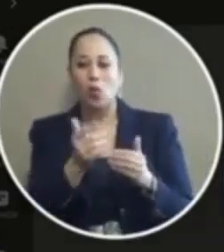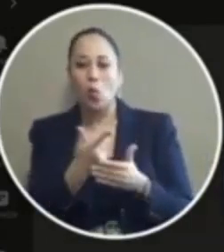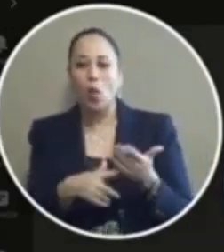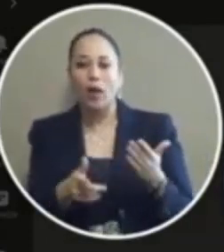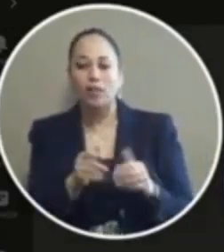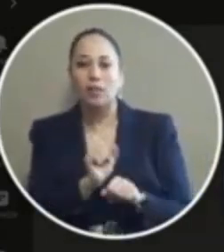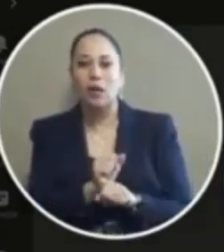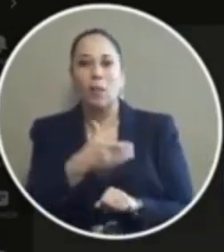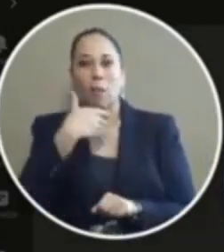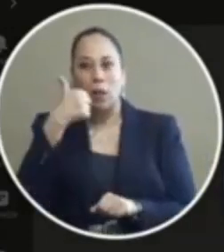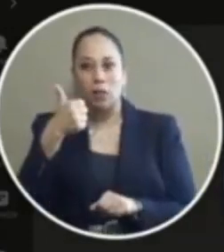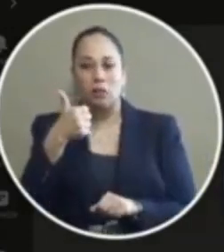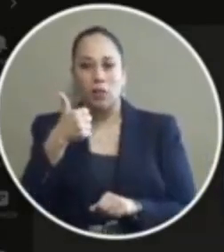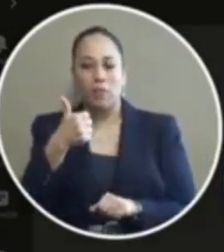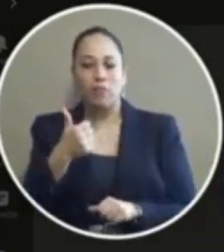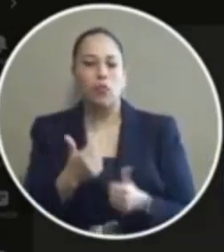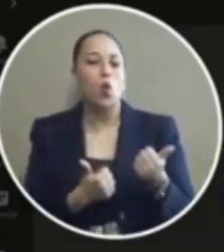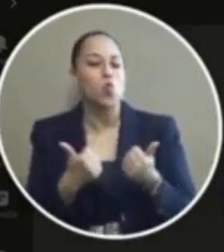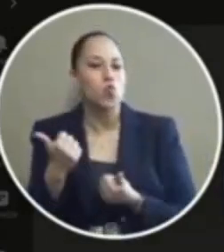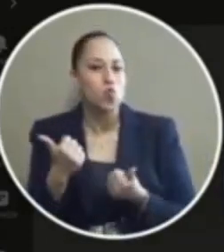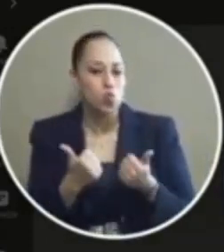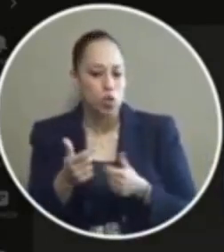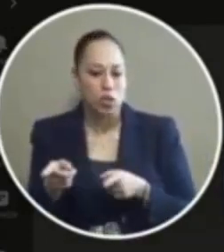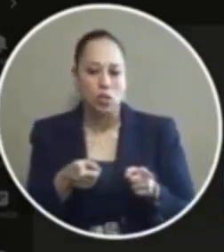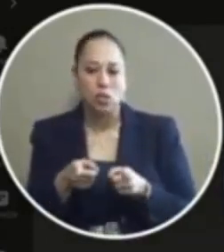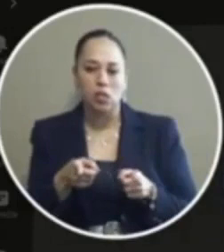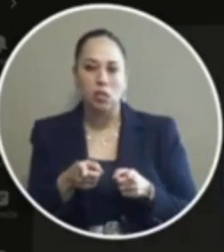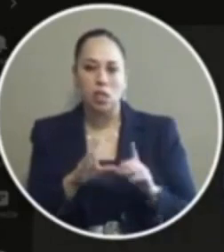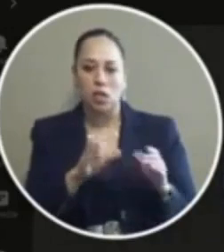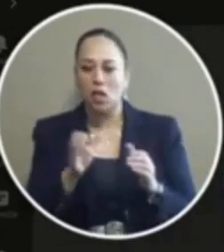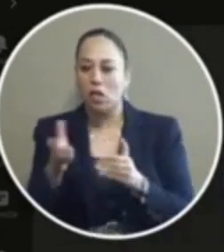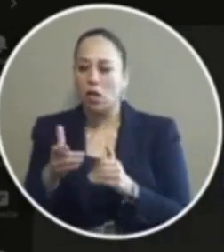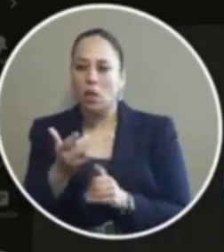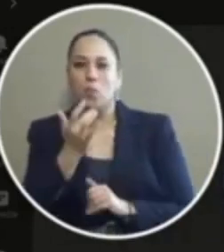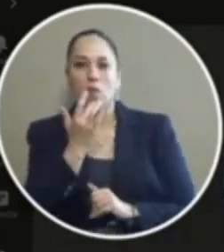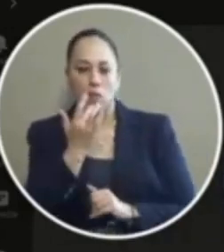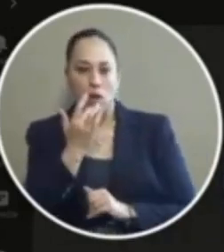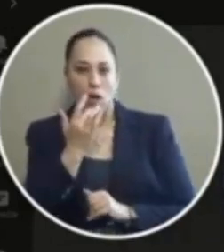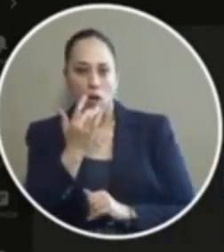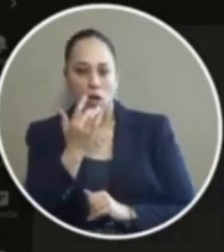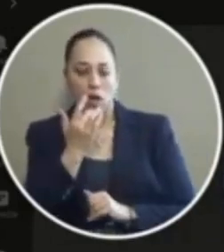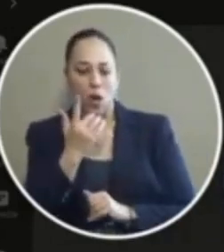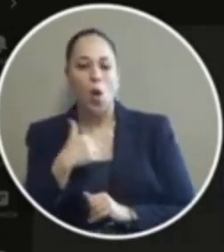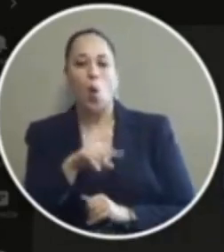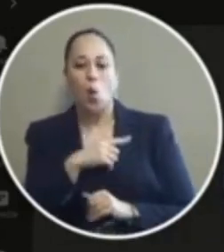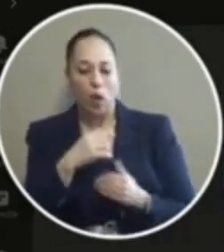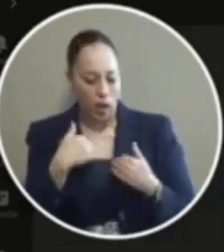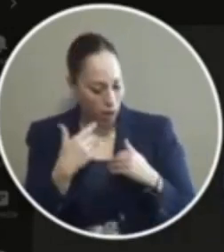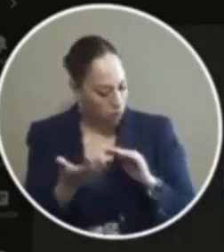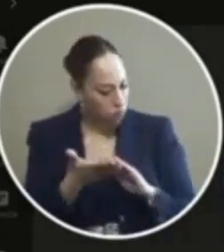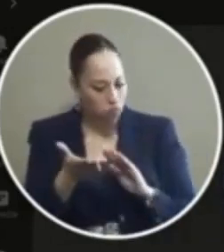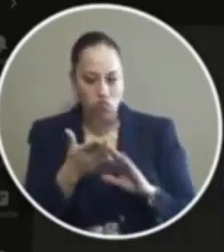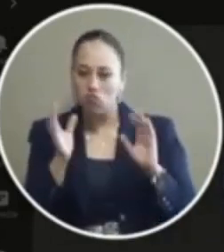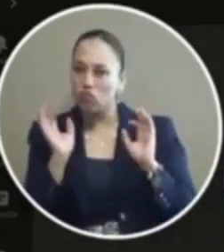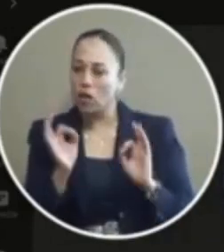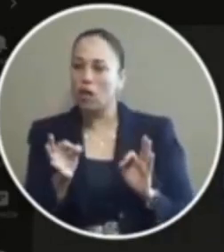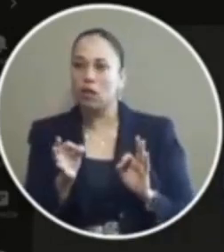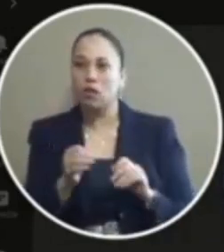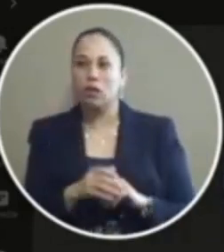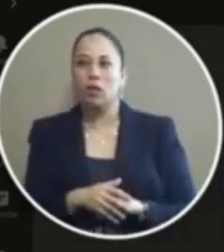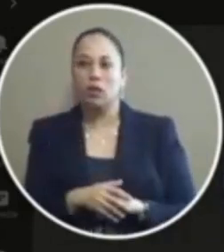and what each of the various parties prefer but we can get that up and running so with that